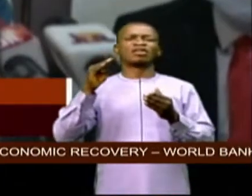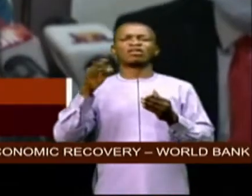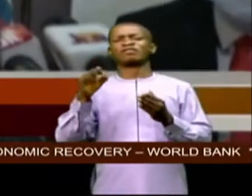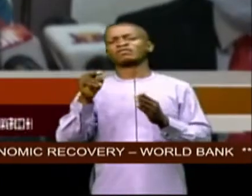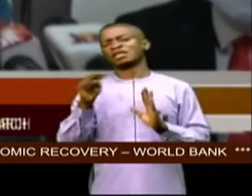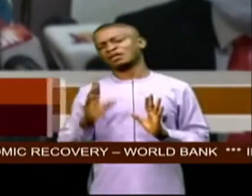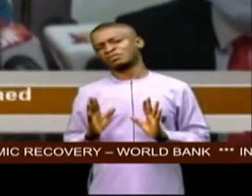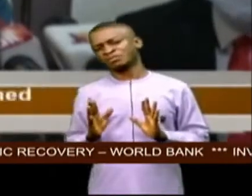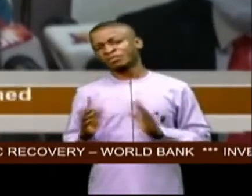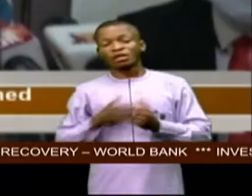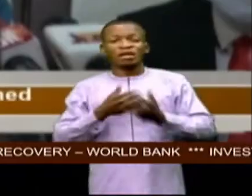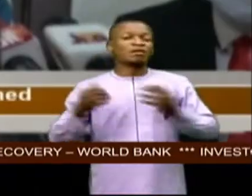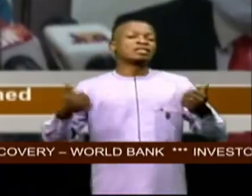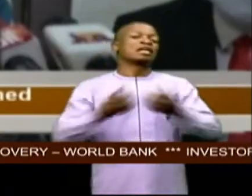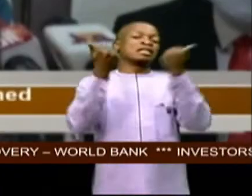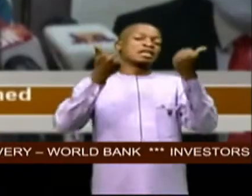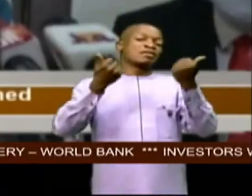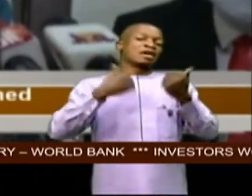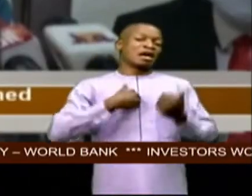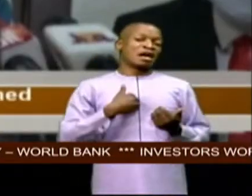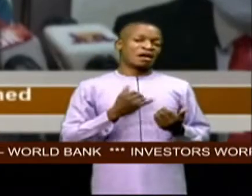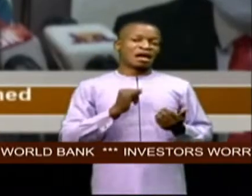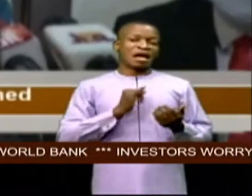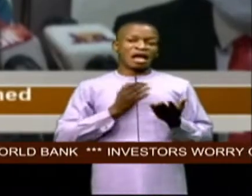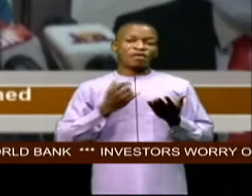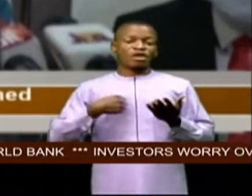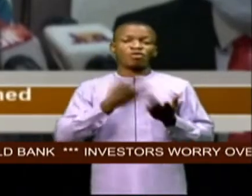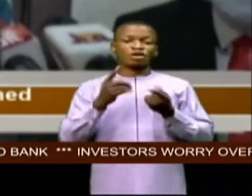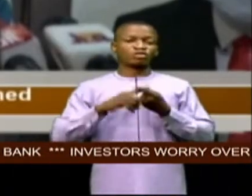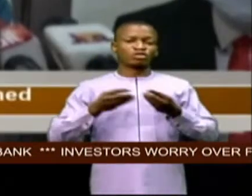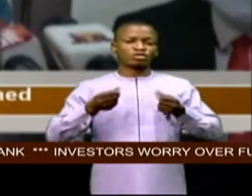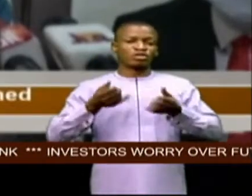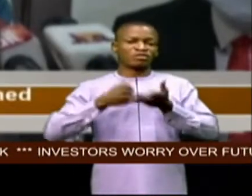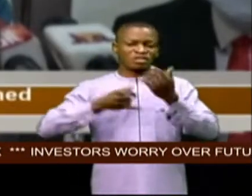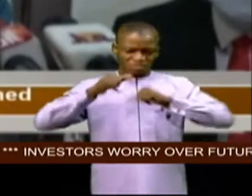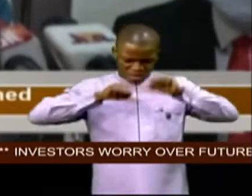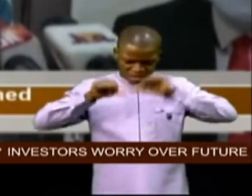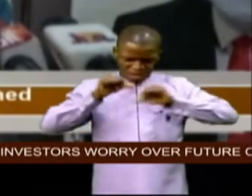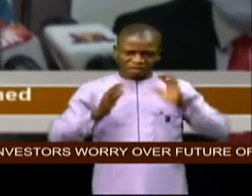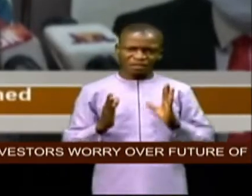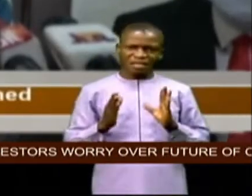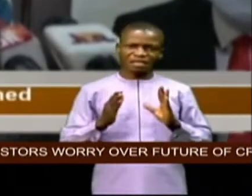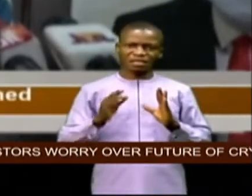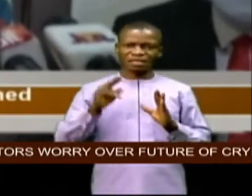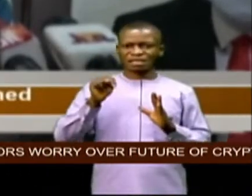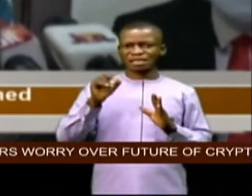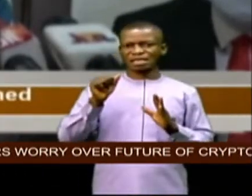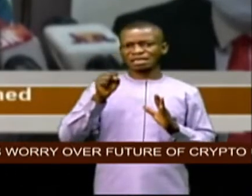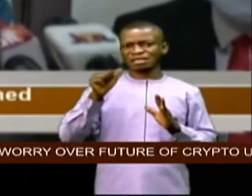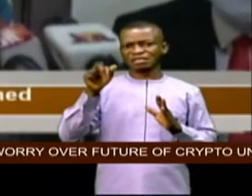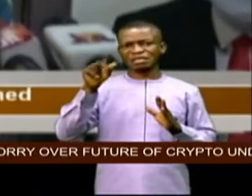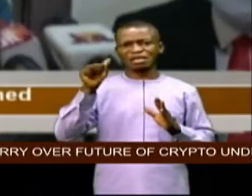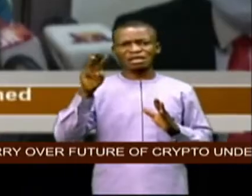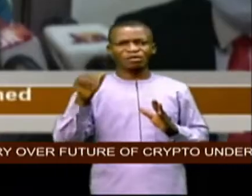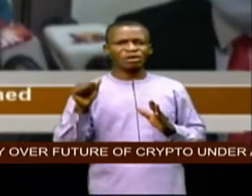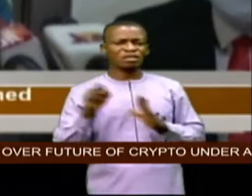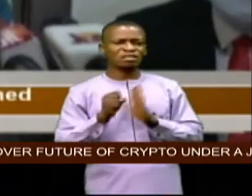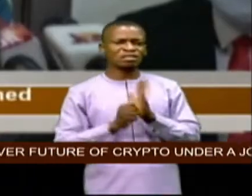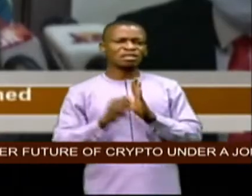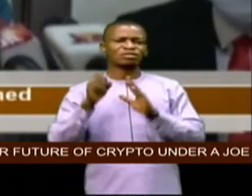citizens were having we going to solve them scientifically it will not be trusted university why do you want